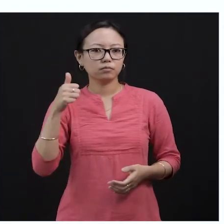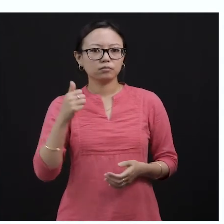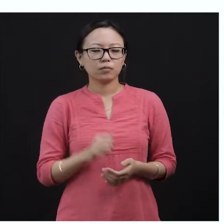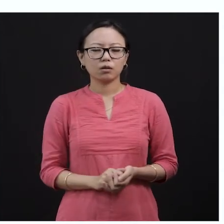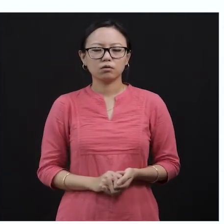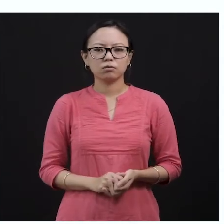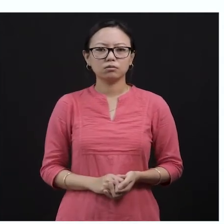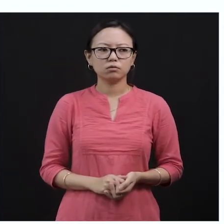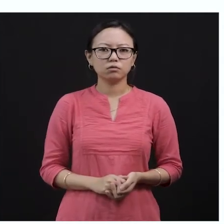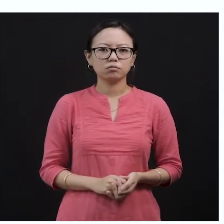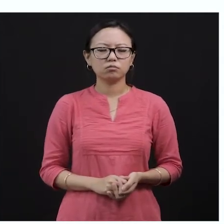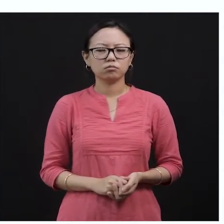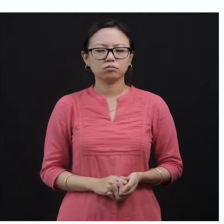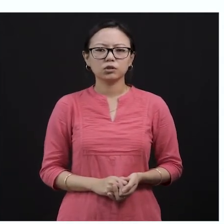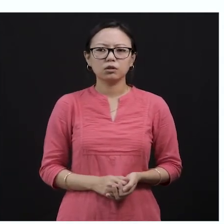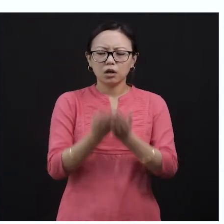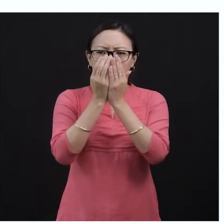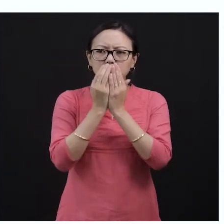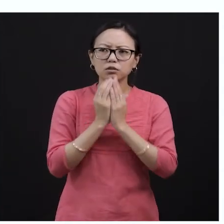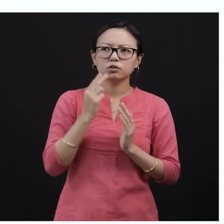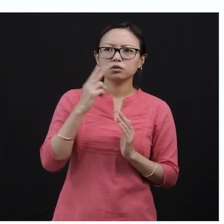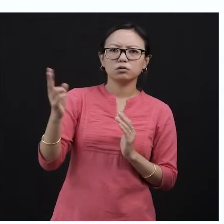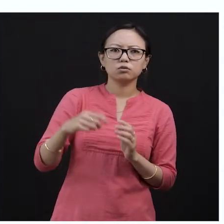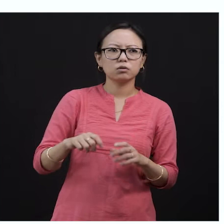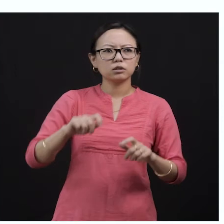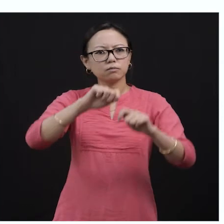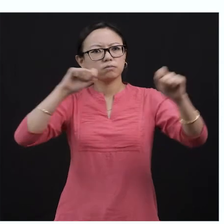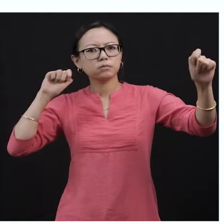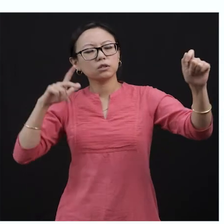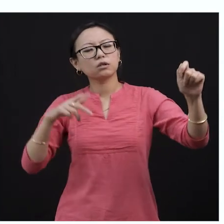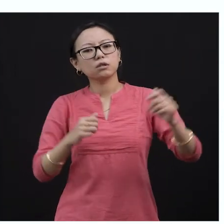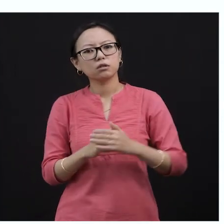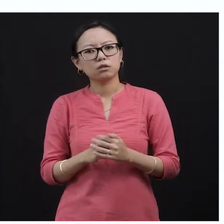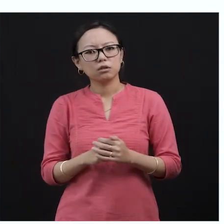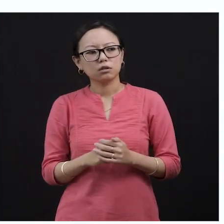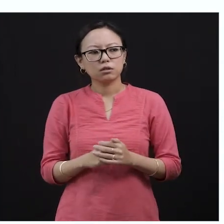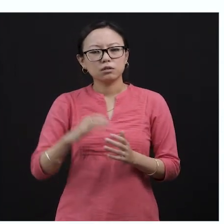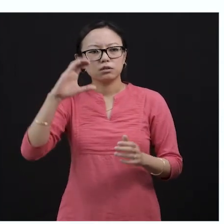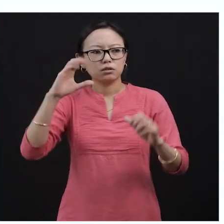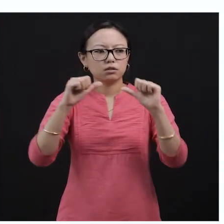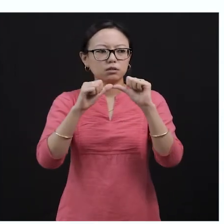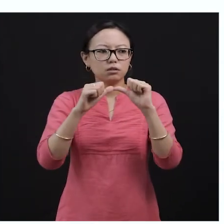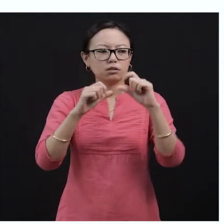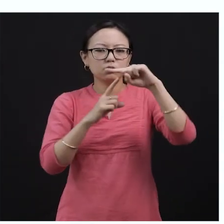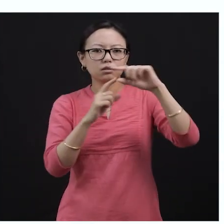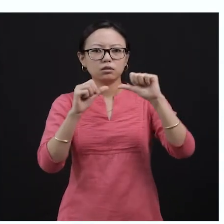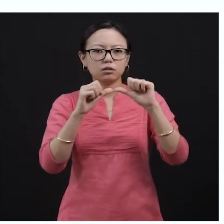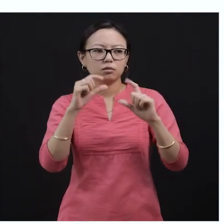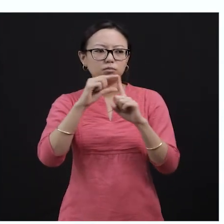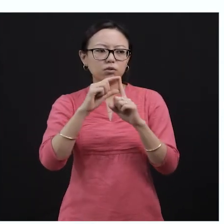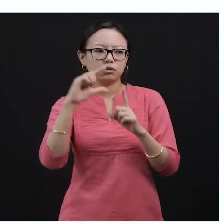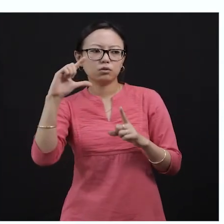catapults or air guns in the boy's hands, so he found it a little safe because even animals know that when a